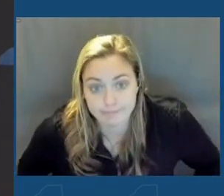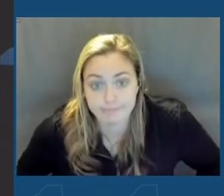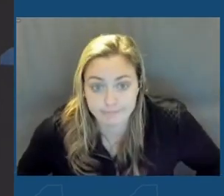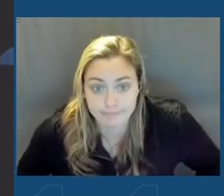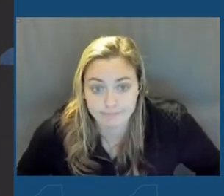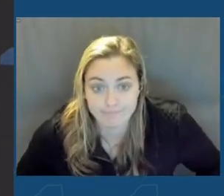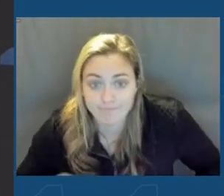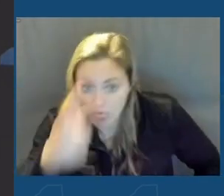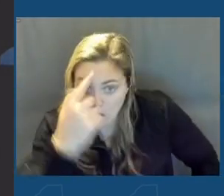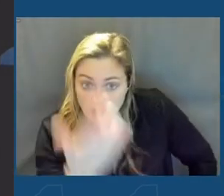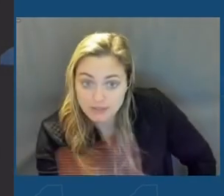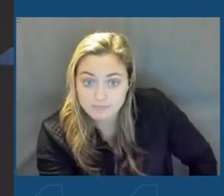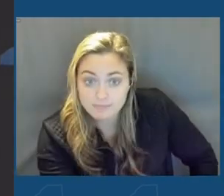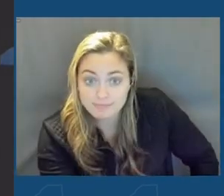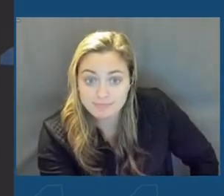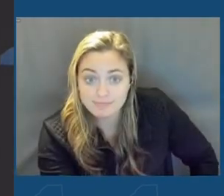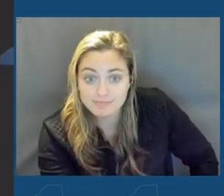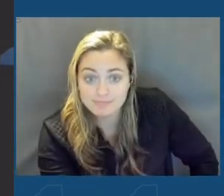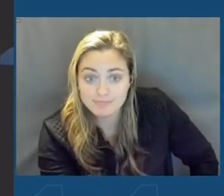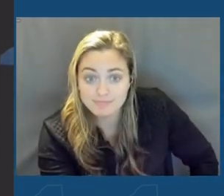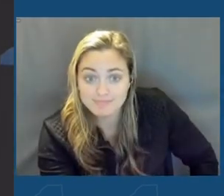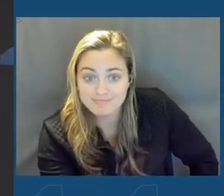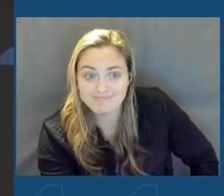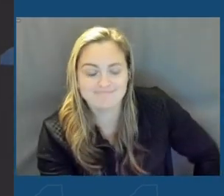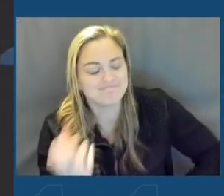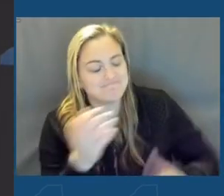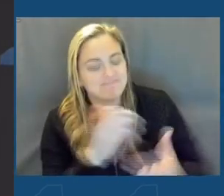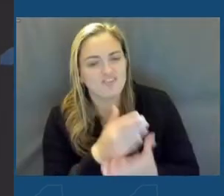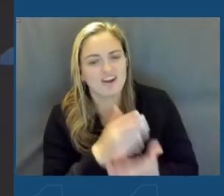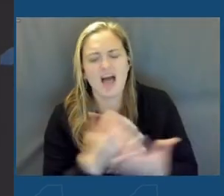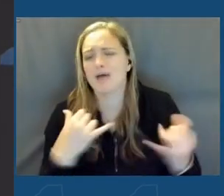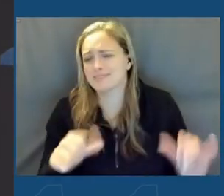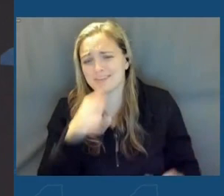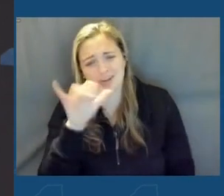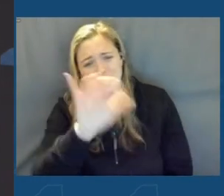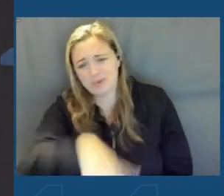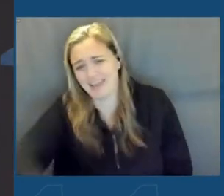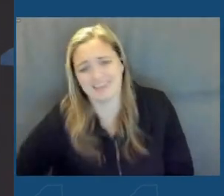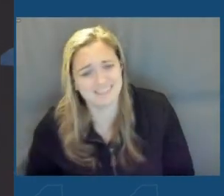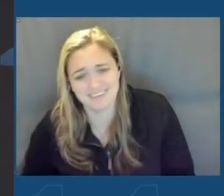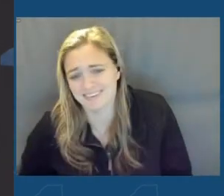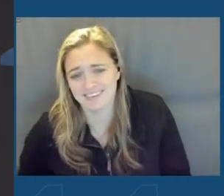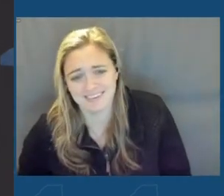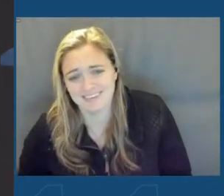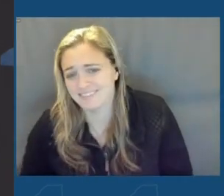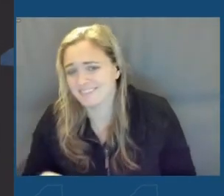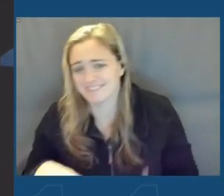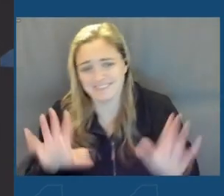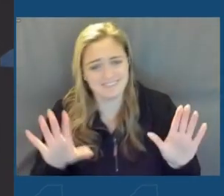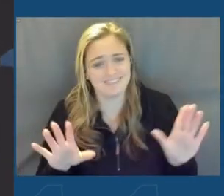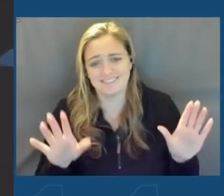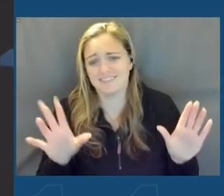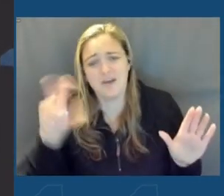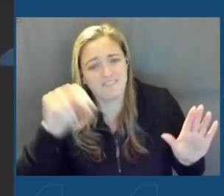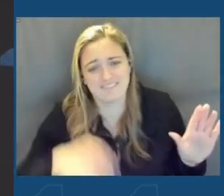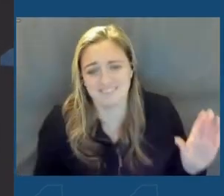Senator? All right. All right. But I'm still not going to do it. All right. But,